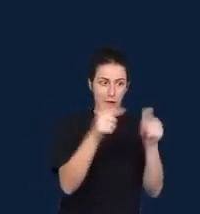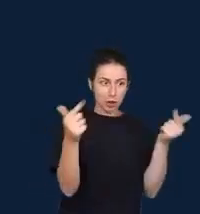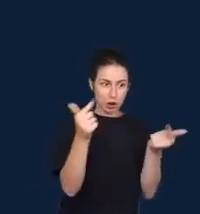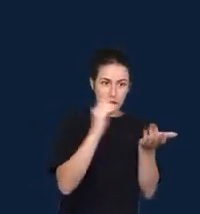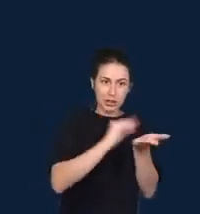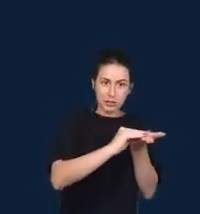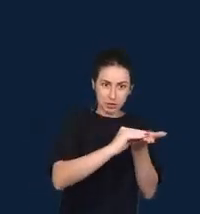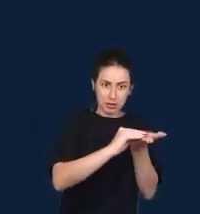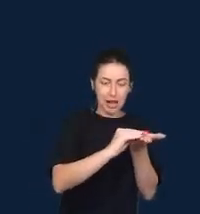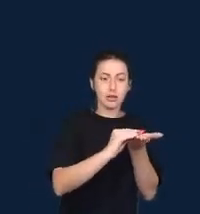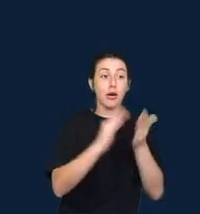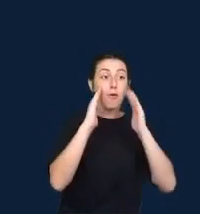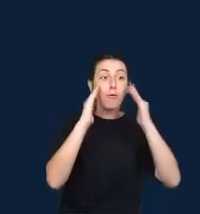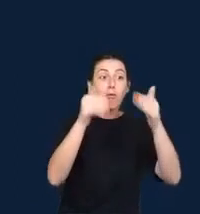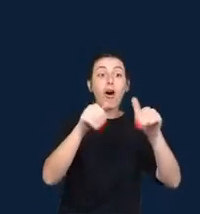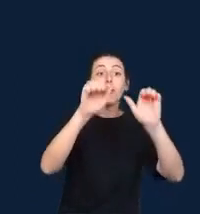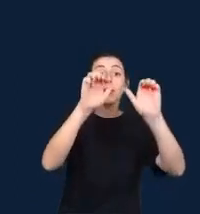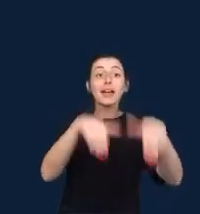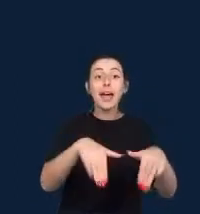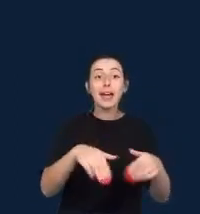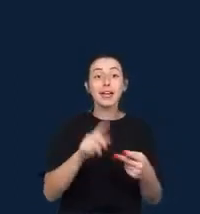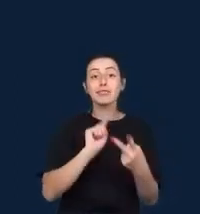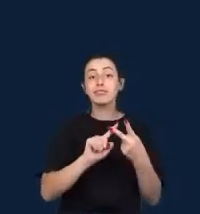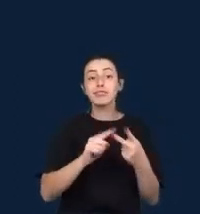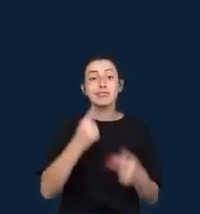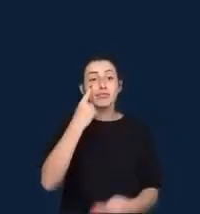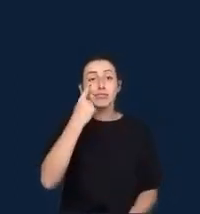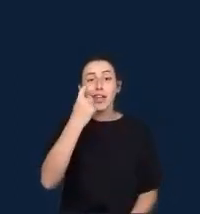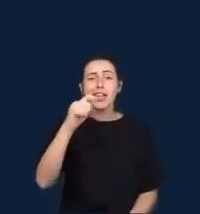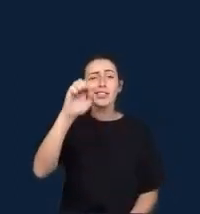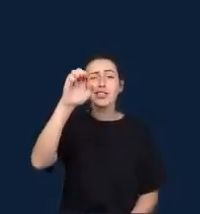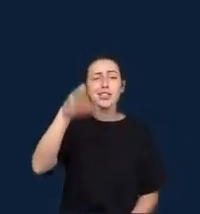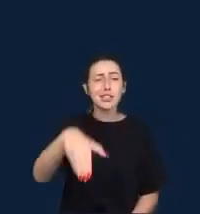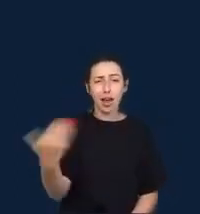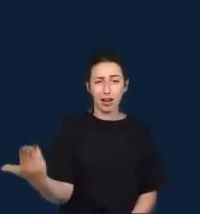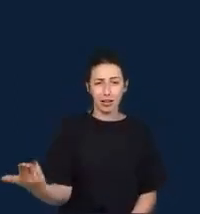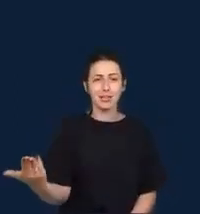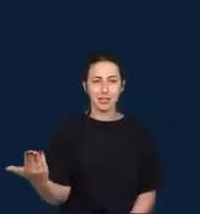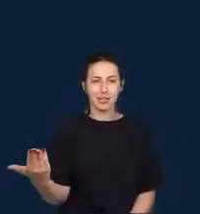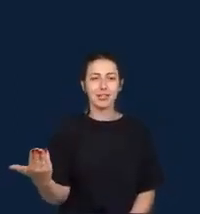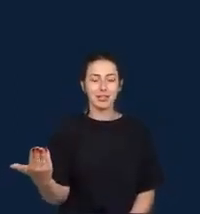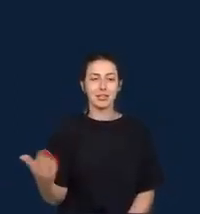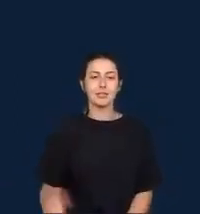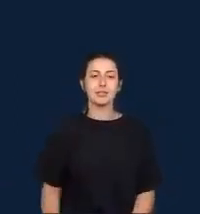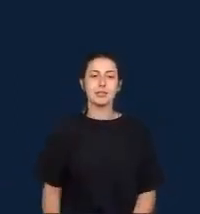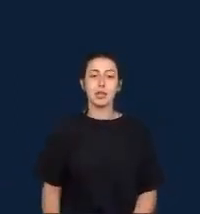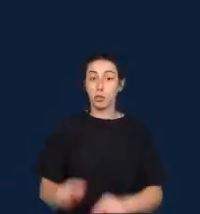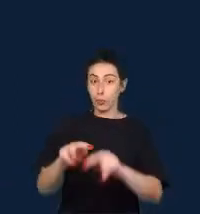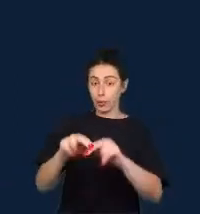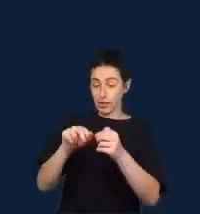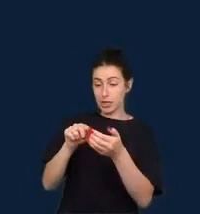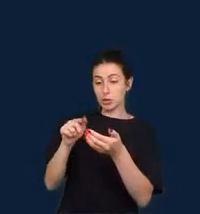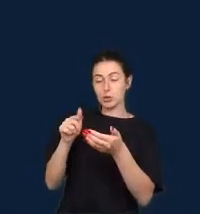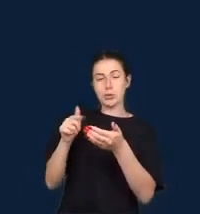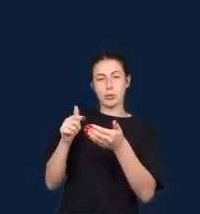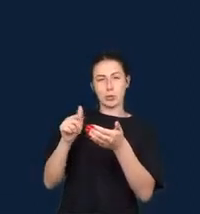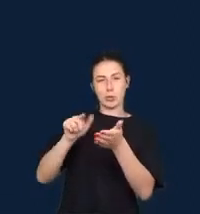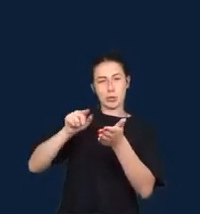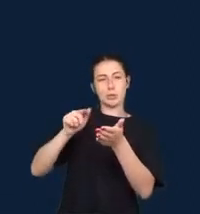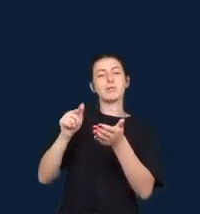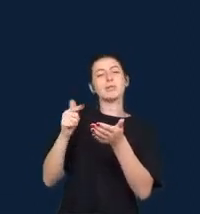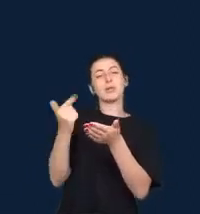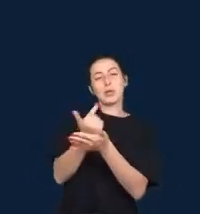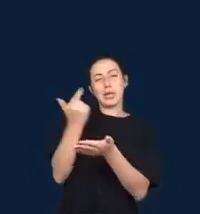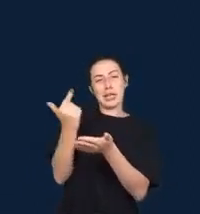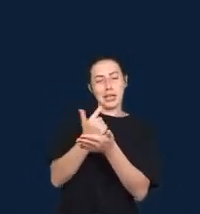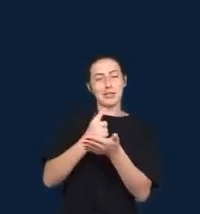And in the book, this question is raised by scholar and educator Marilyn Young and